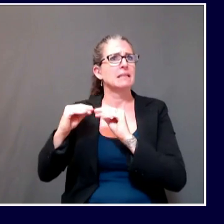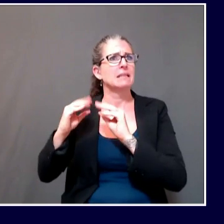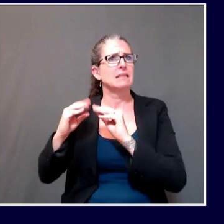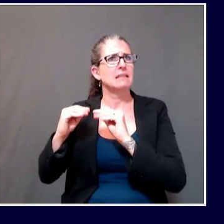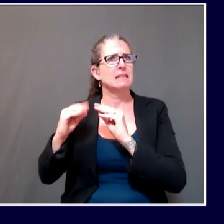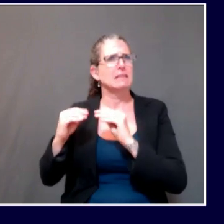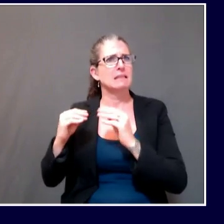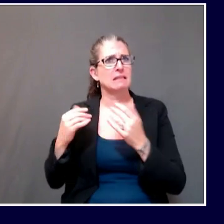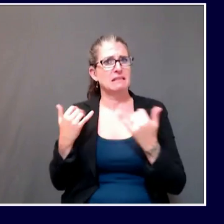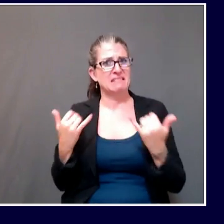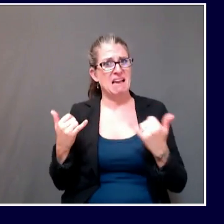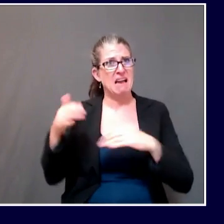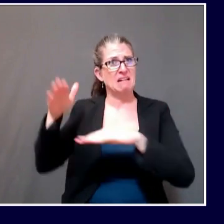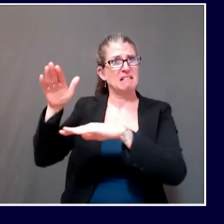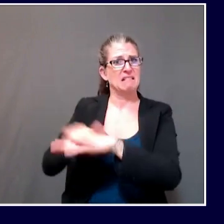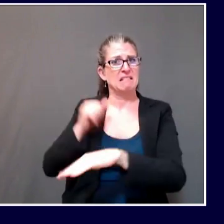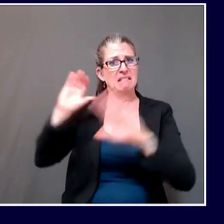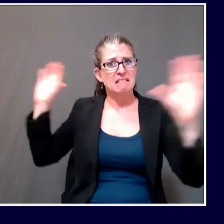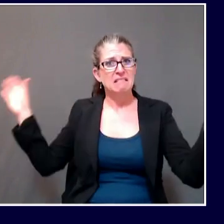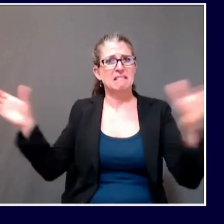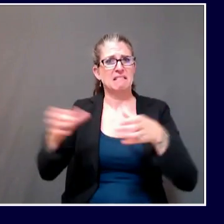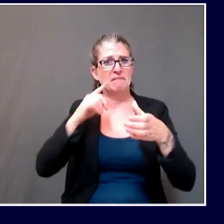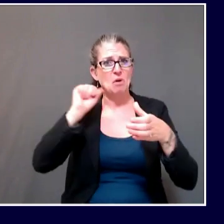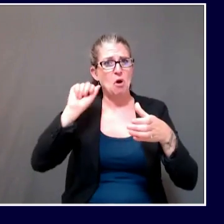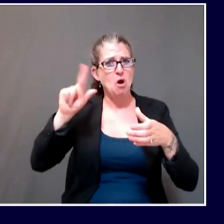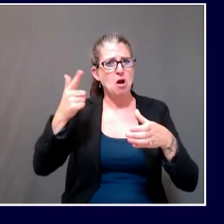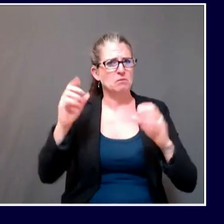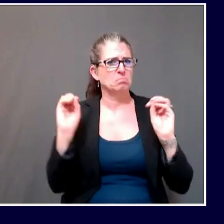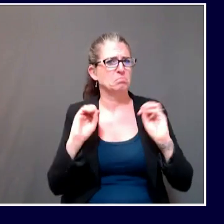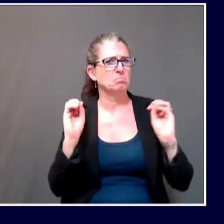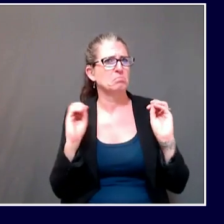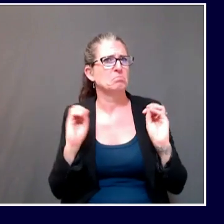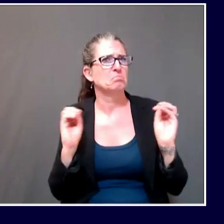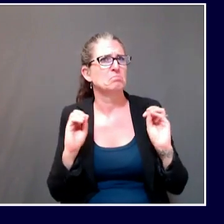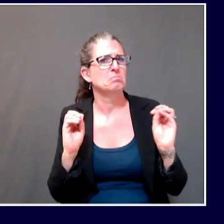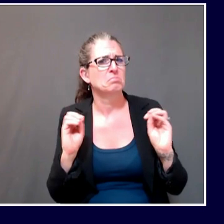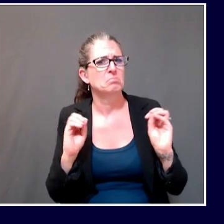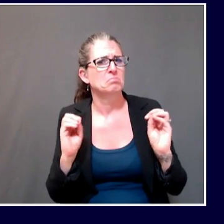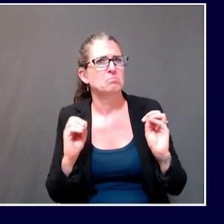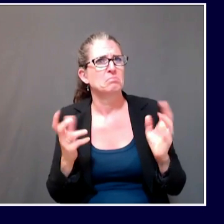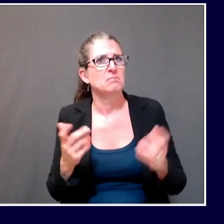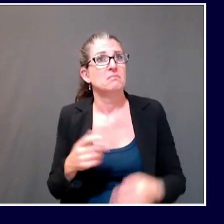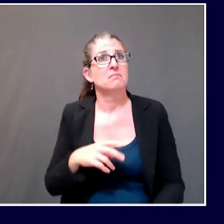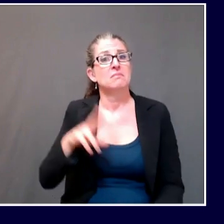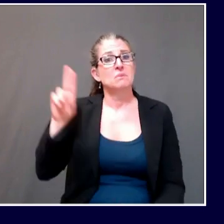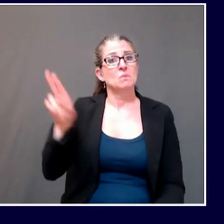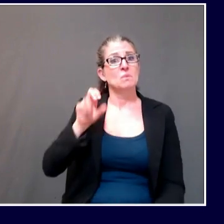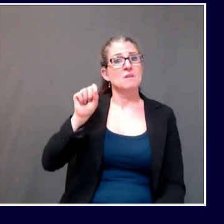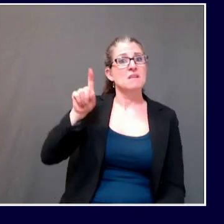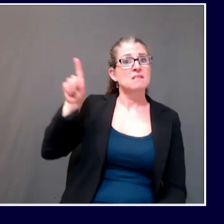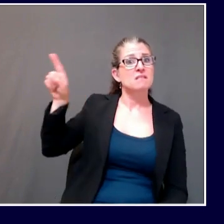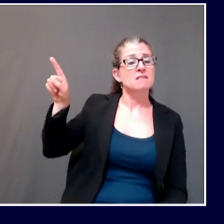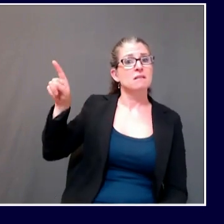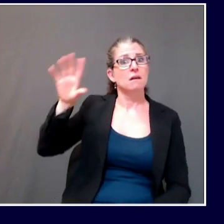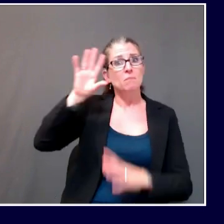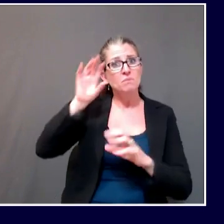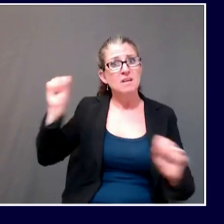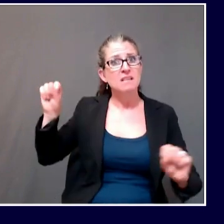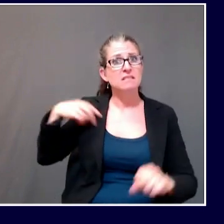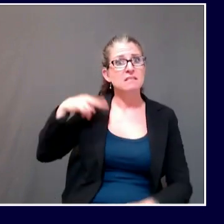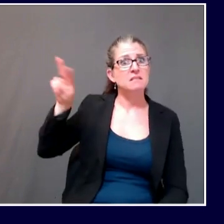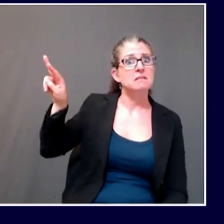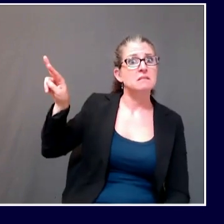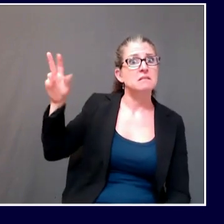We are still waiting to hear from the Congress of the United States and the President about what more federal relief, more